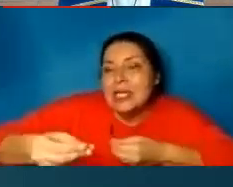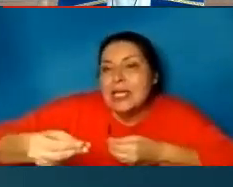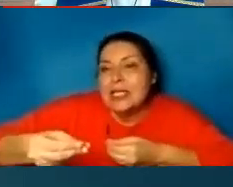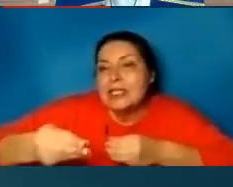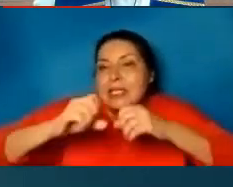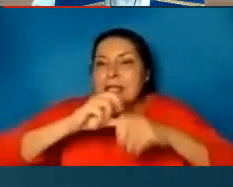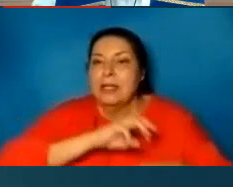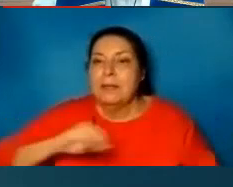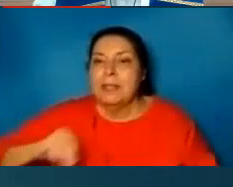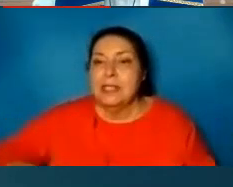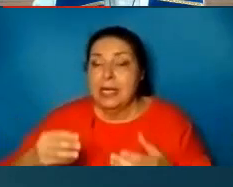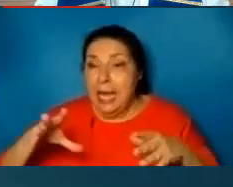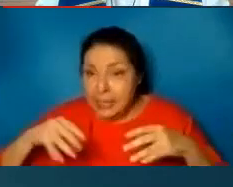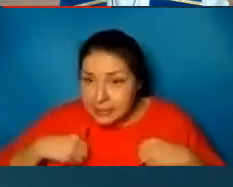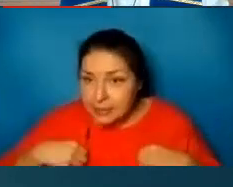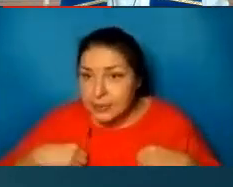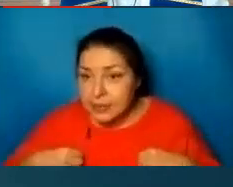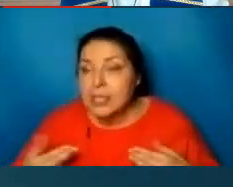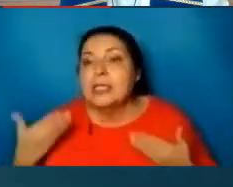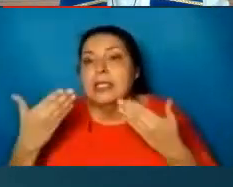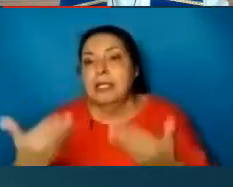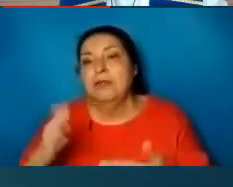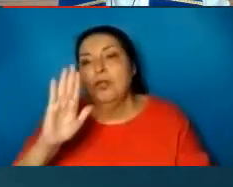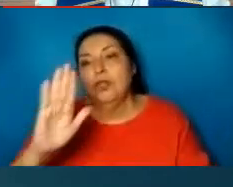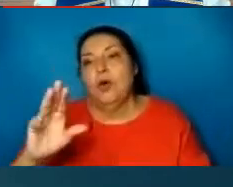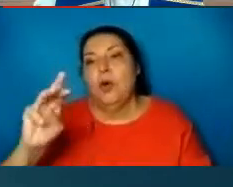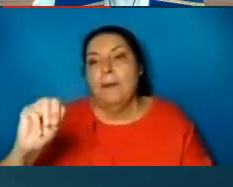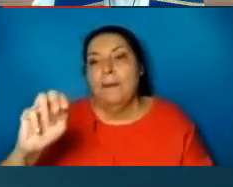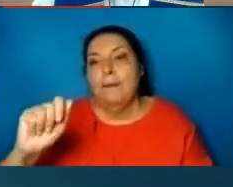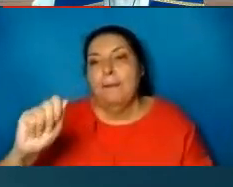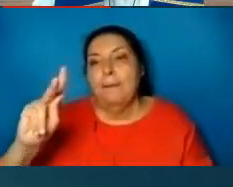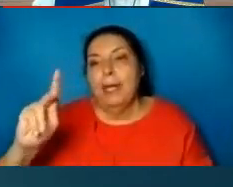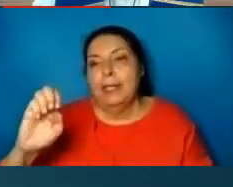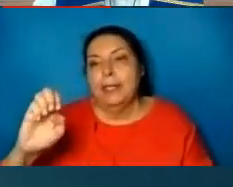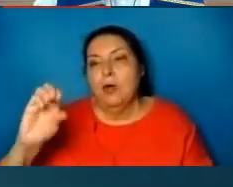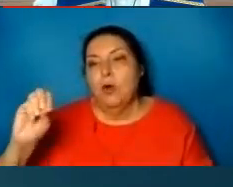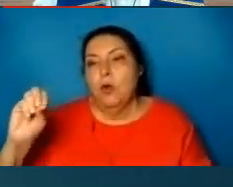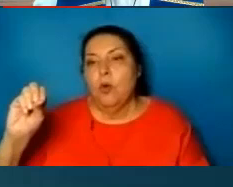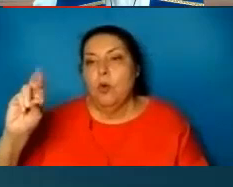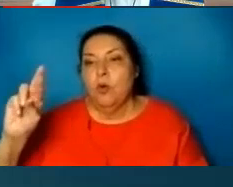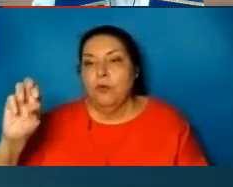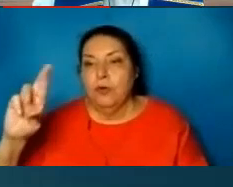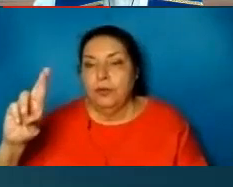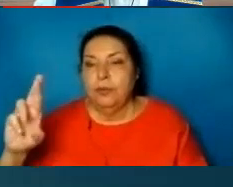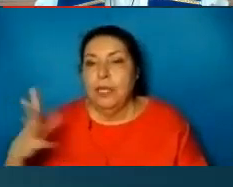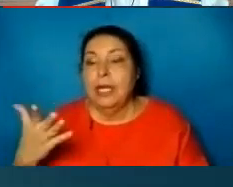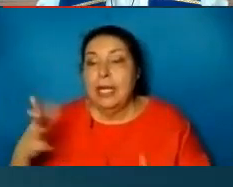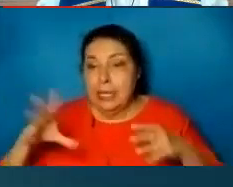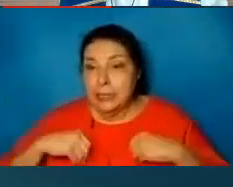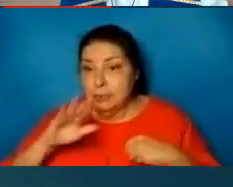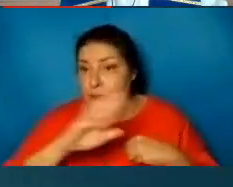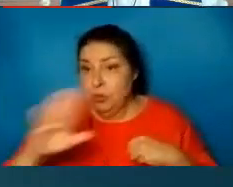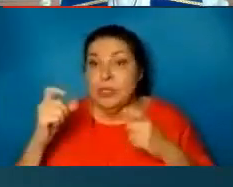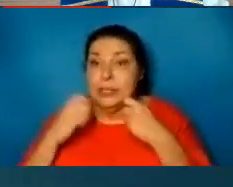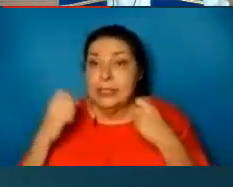to give you your makeover. He took your sins and gave you his righteousness.